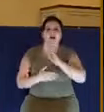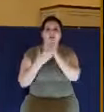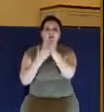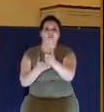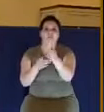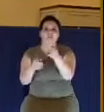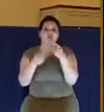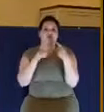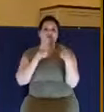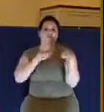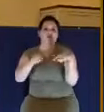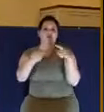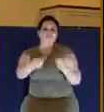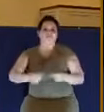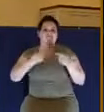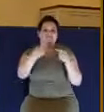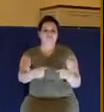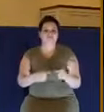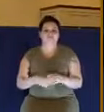chosen of God.